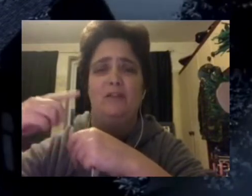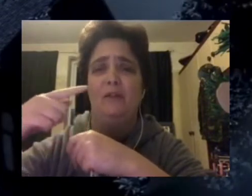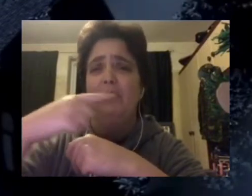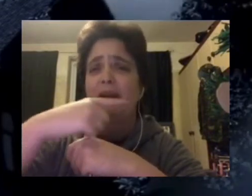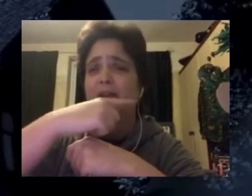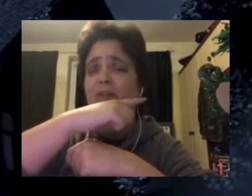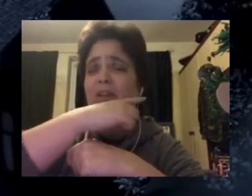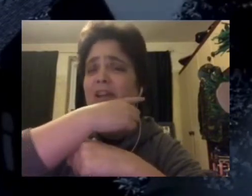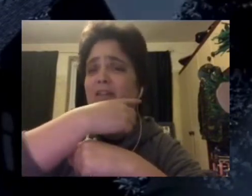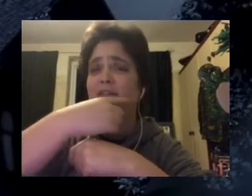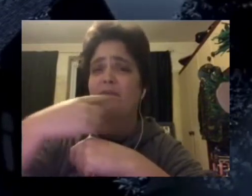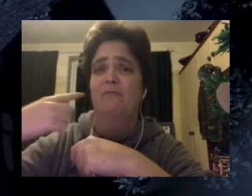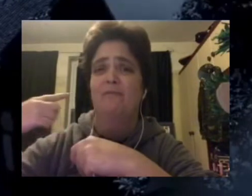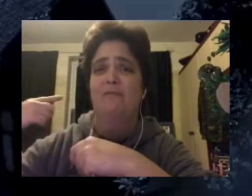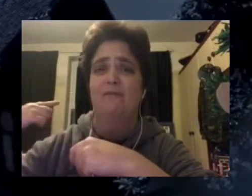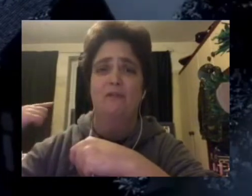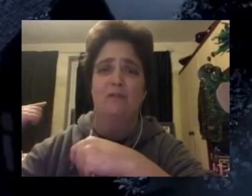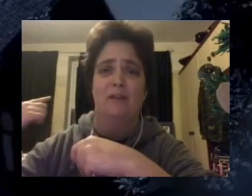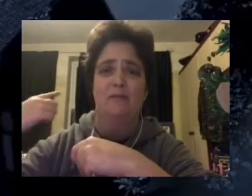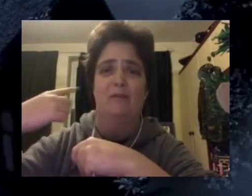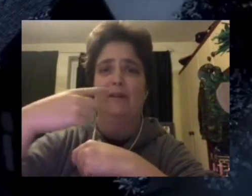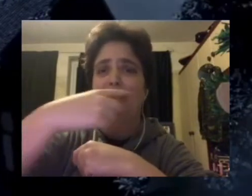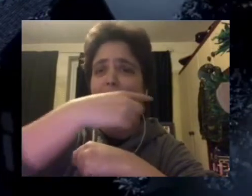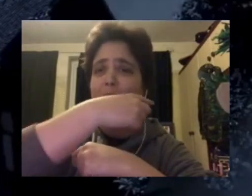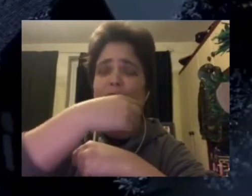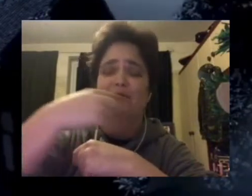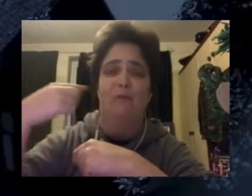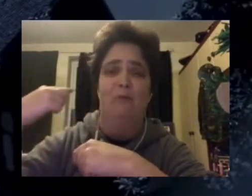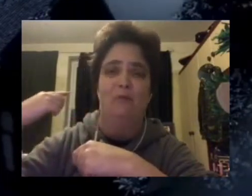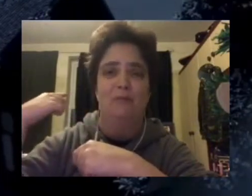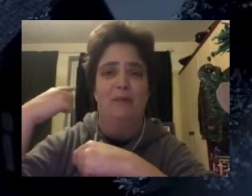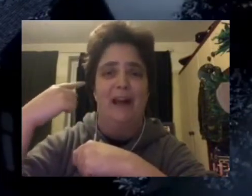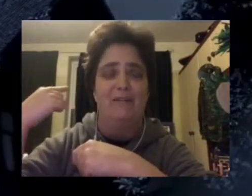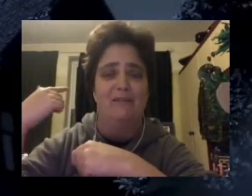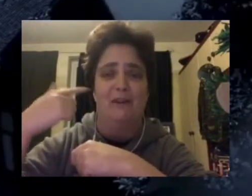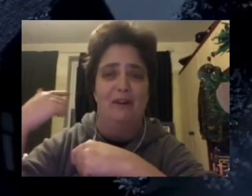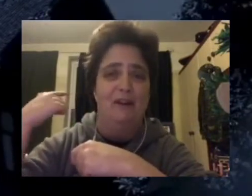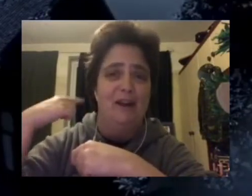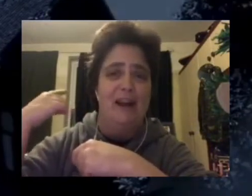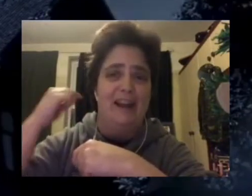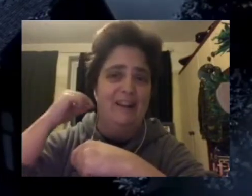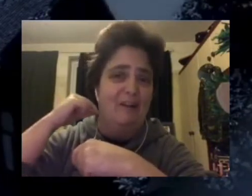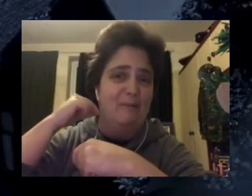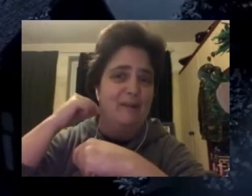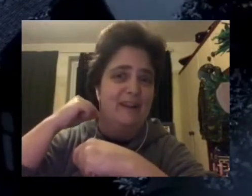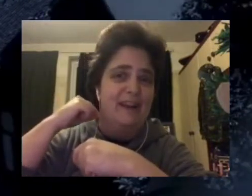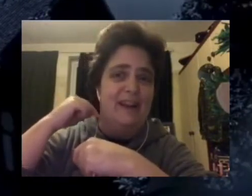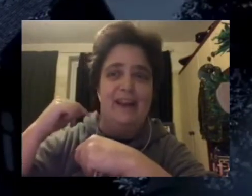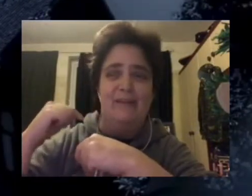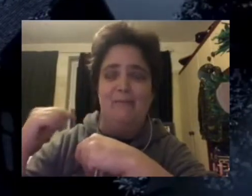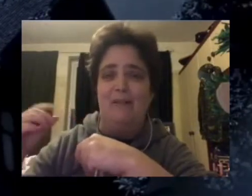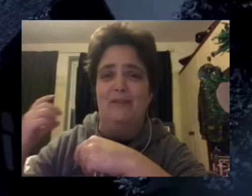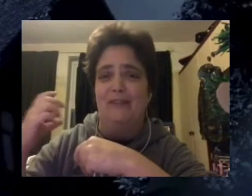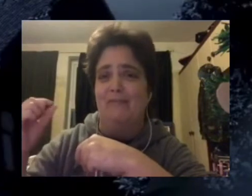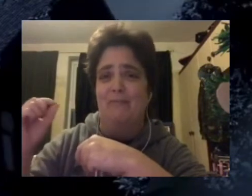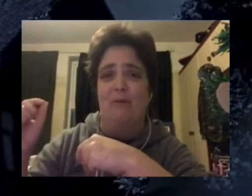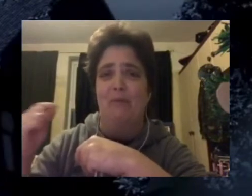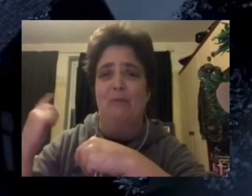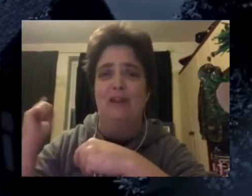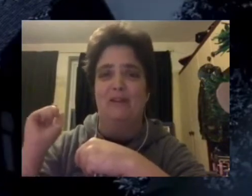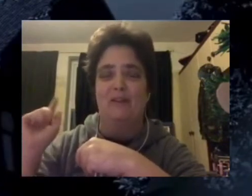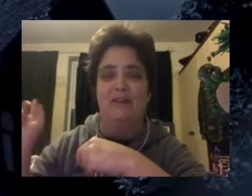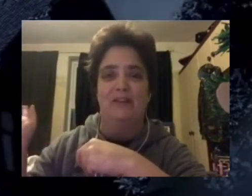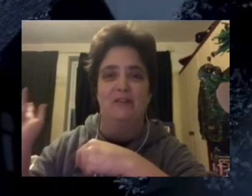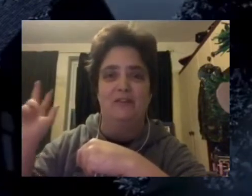It's very weird because I can hear footsteps running backwards and forwards on my headphones and it's